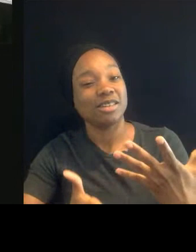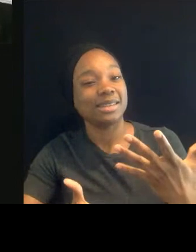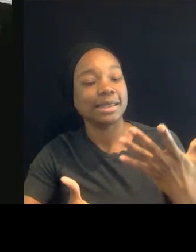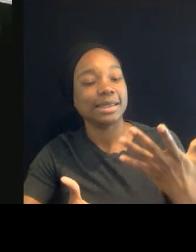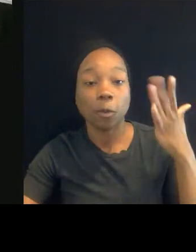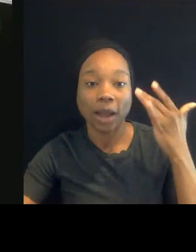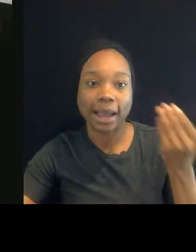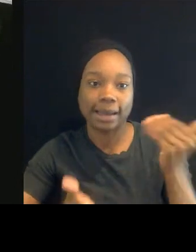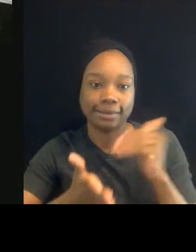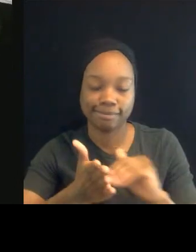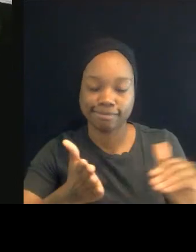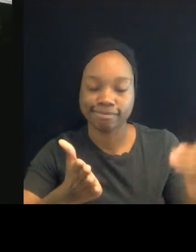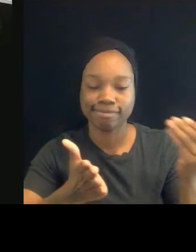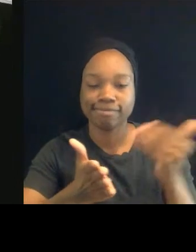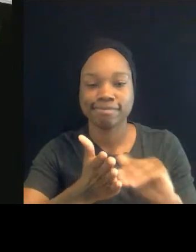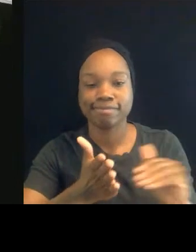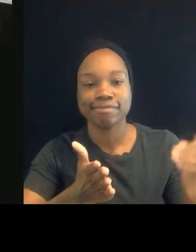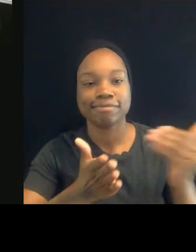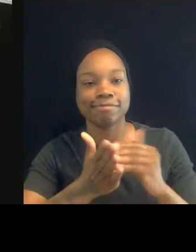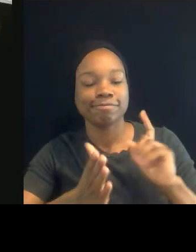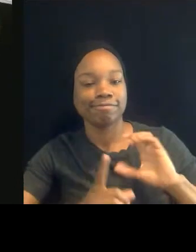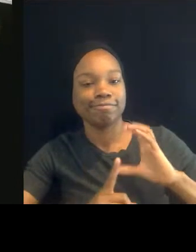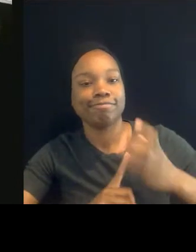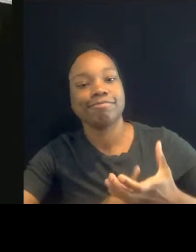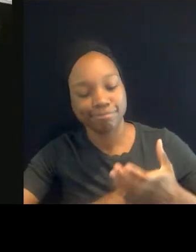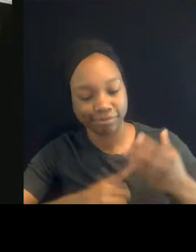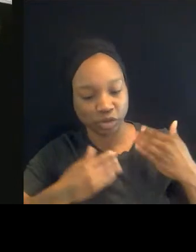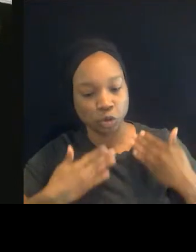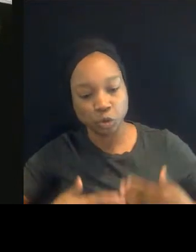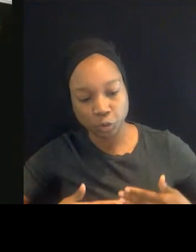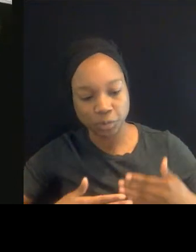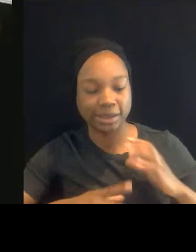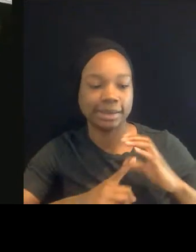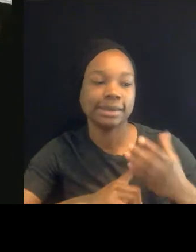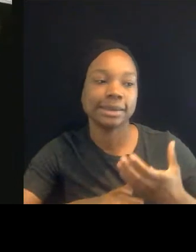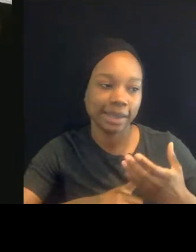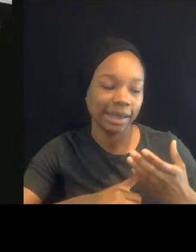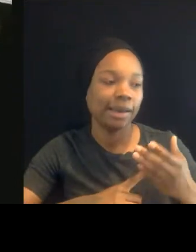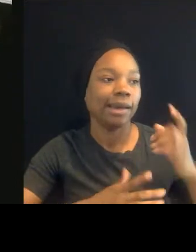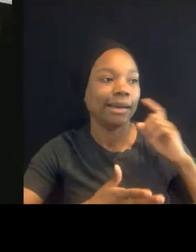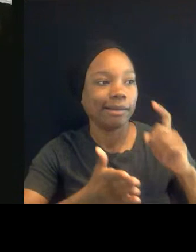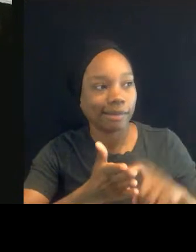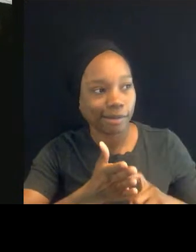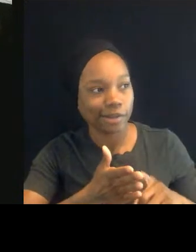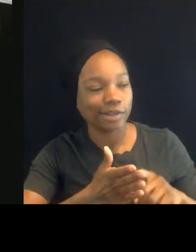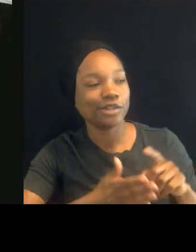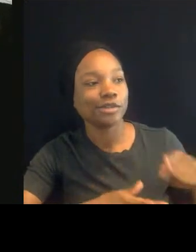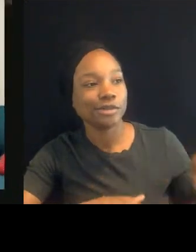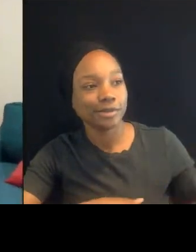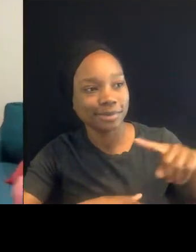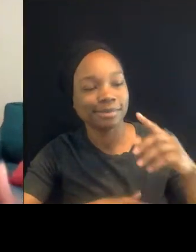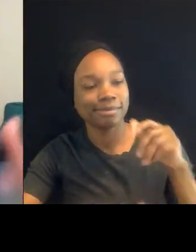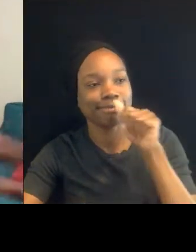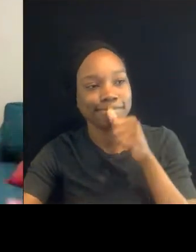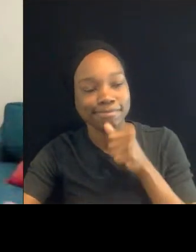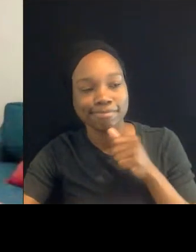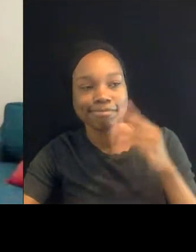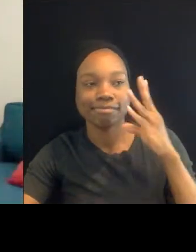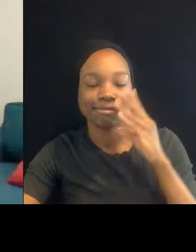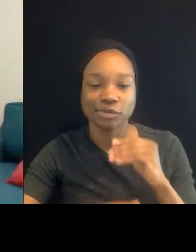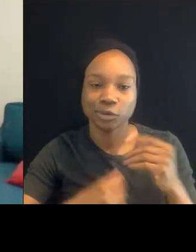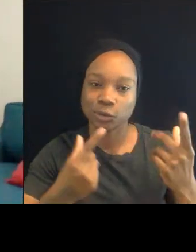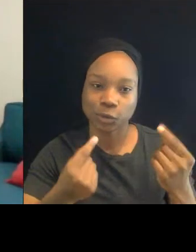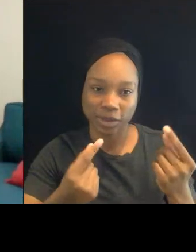yourself or validate yourself or the people that you care about. And I remember in the beginning of this